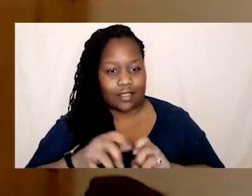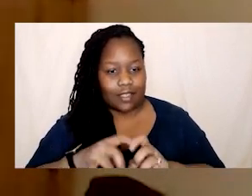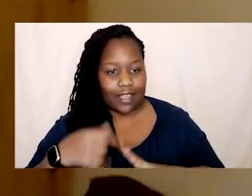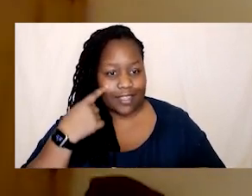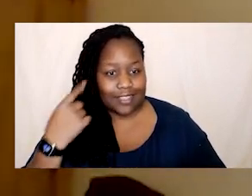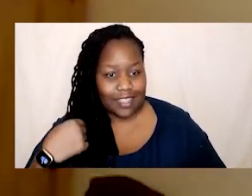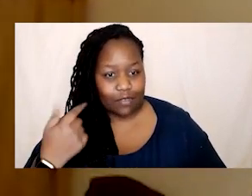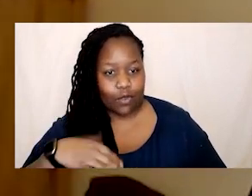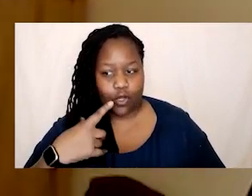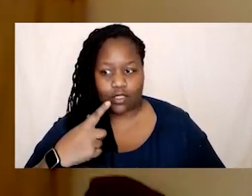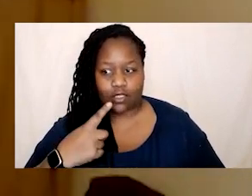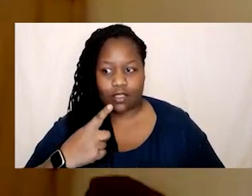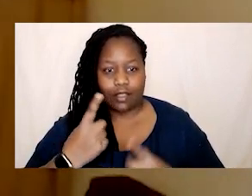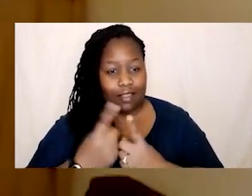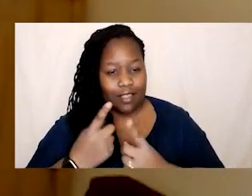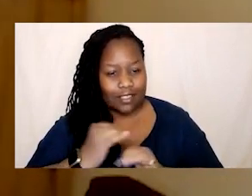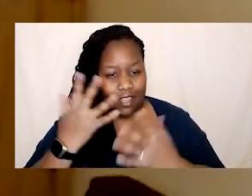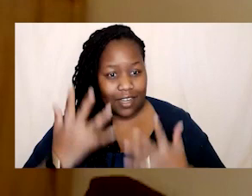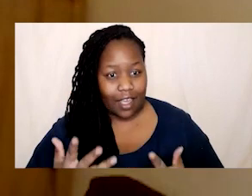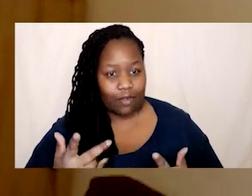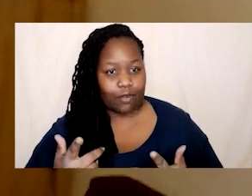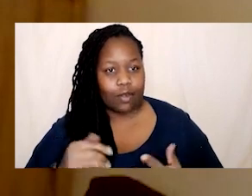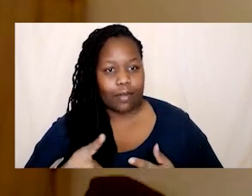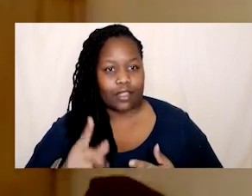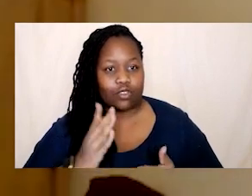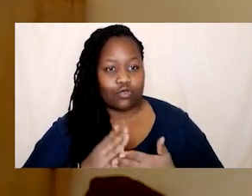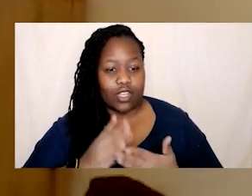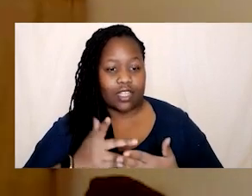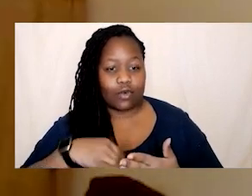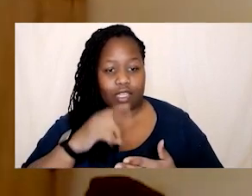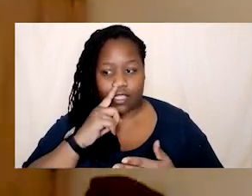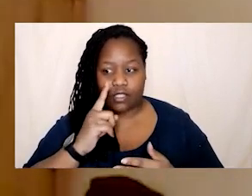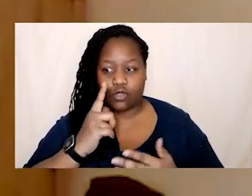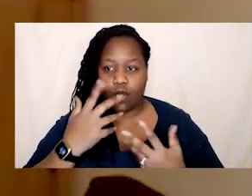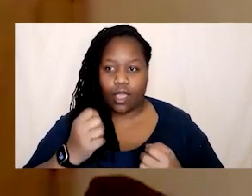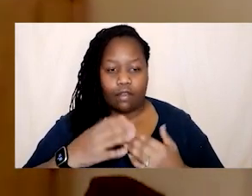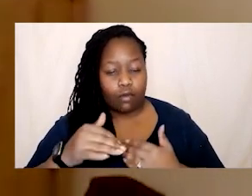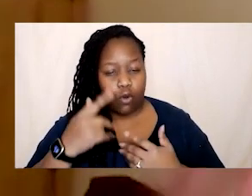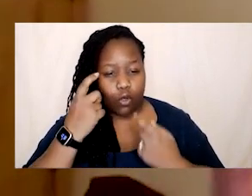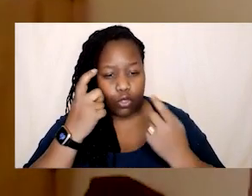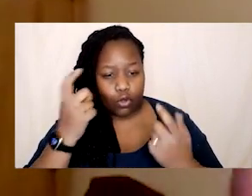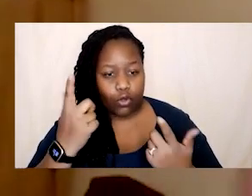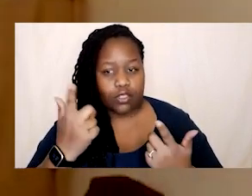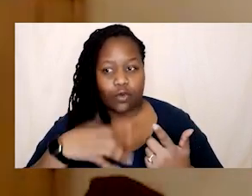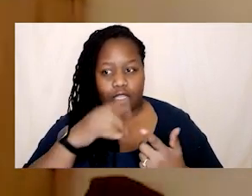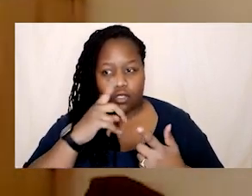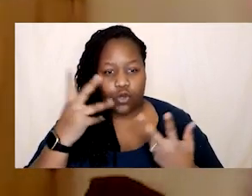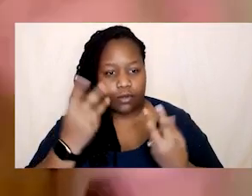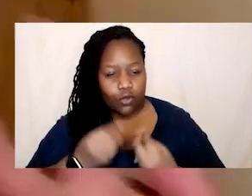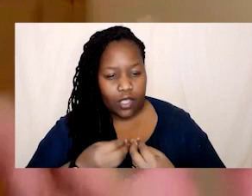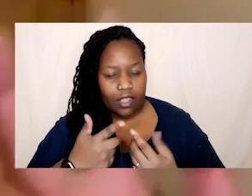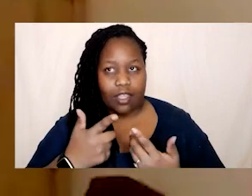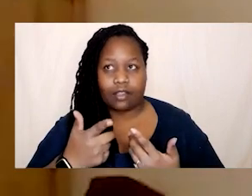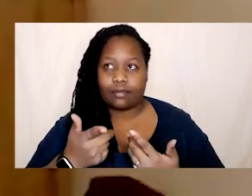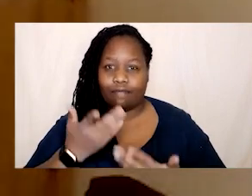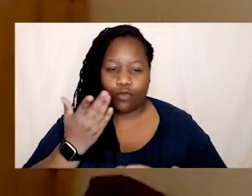antithesis to anti-oppressive practice like anti-oppressive practice requires so much thought it requires so much coming together so much kind